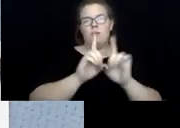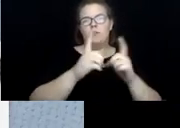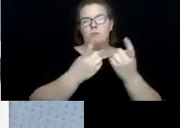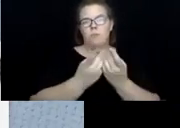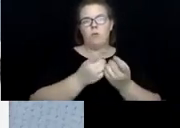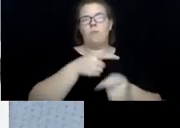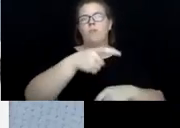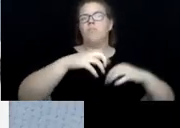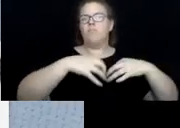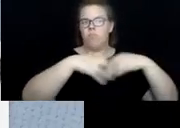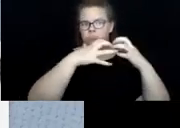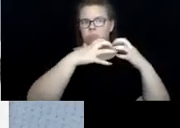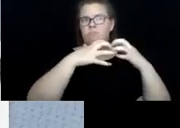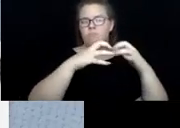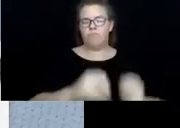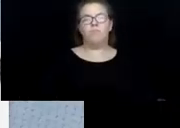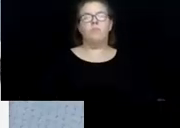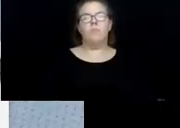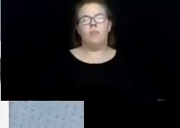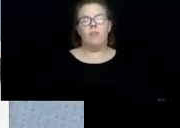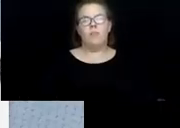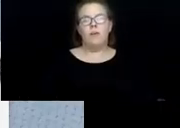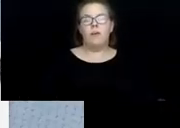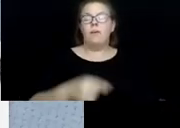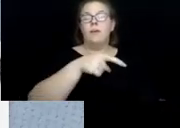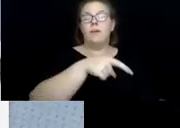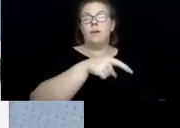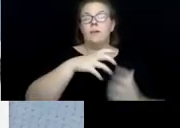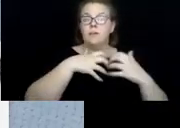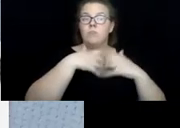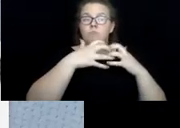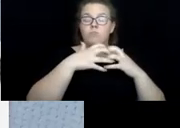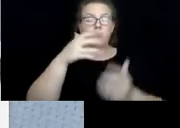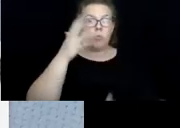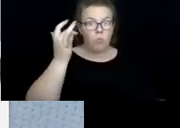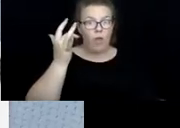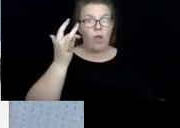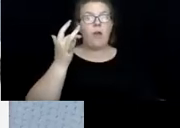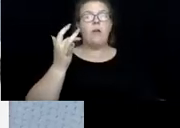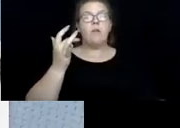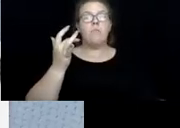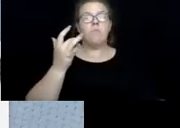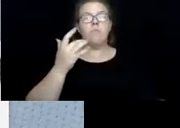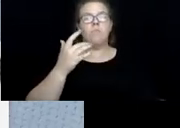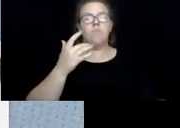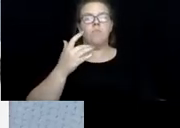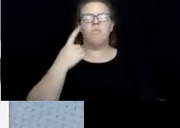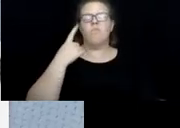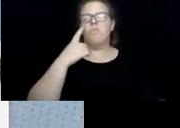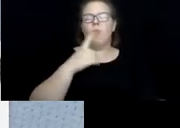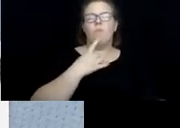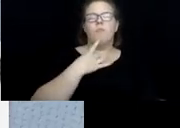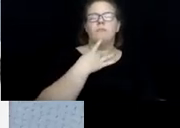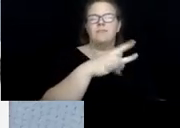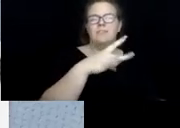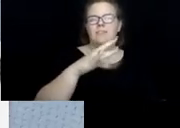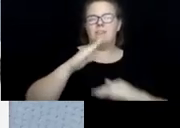established and it is established to serve persons 18 years of age and older.